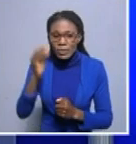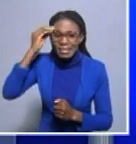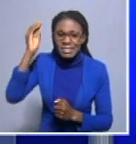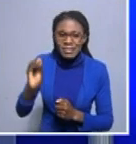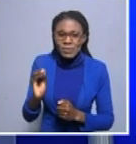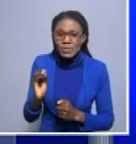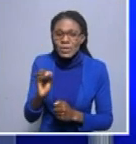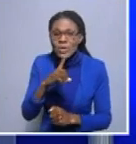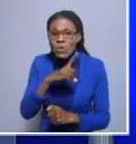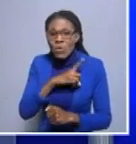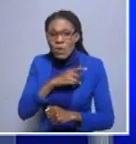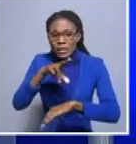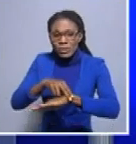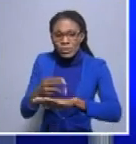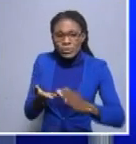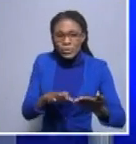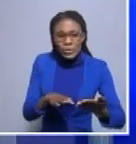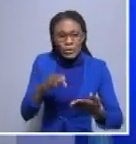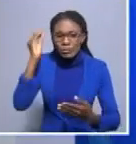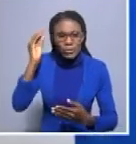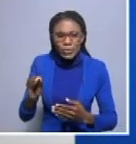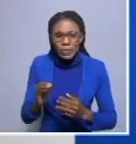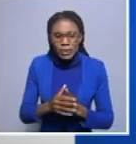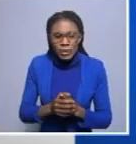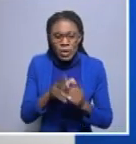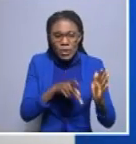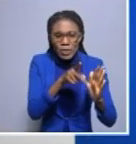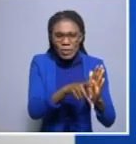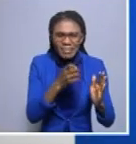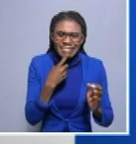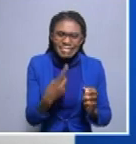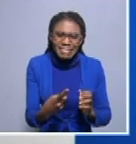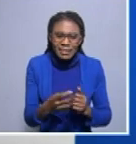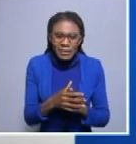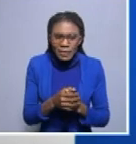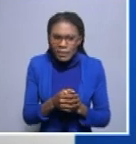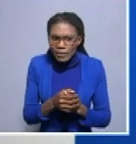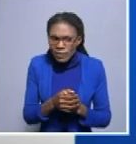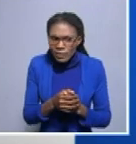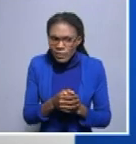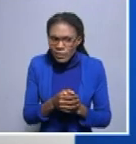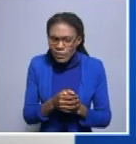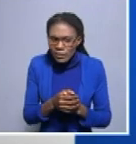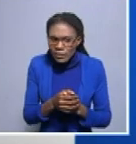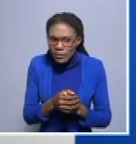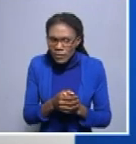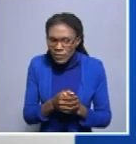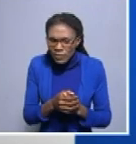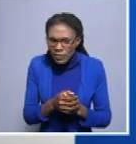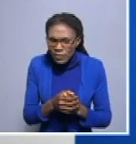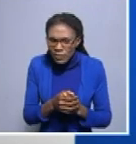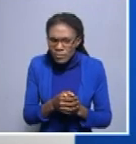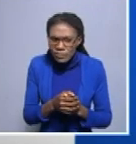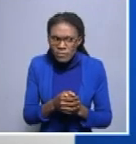late Dr. Chiriange. The report is that he passed on due to COVID-19, which is not factual.